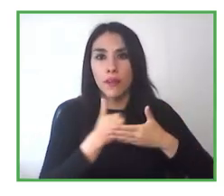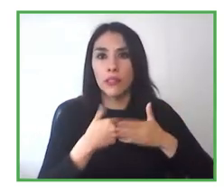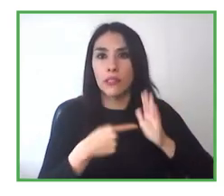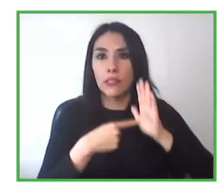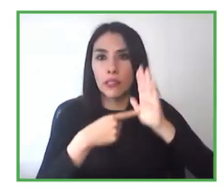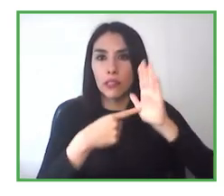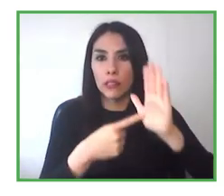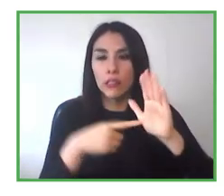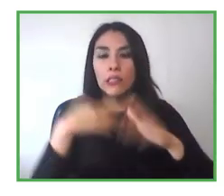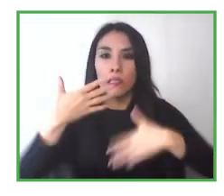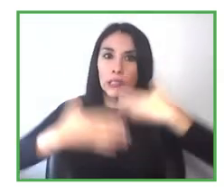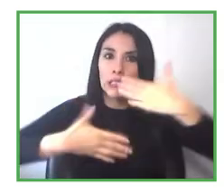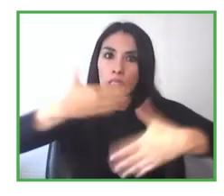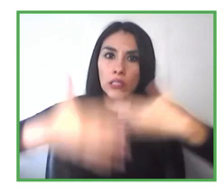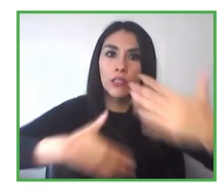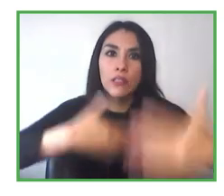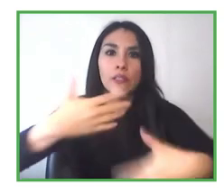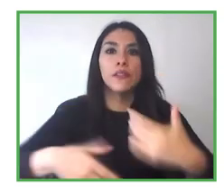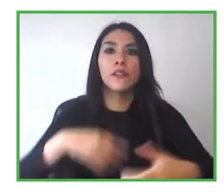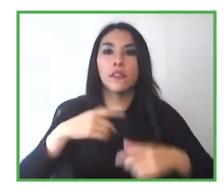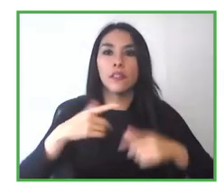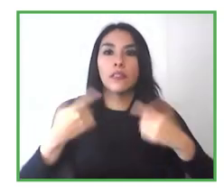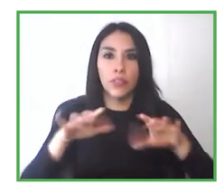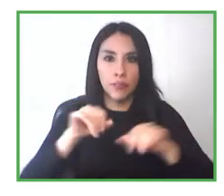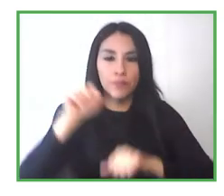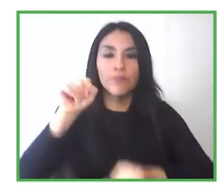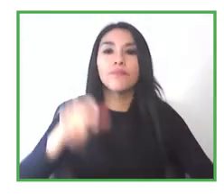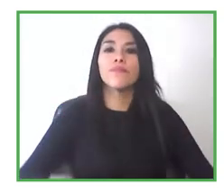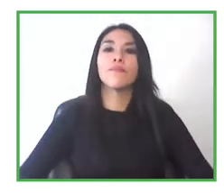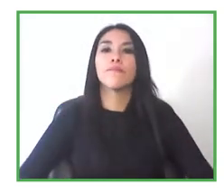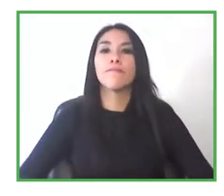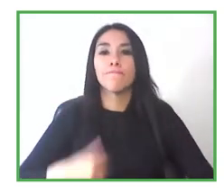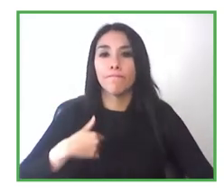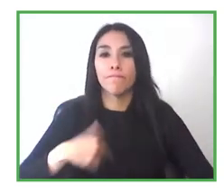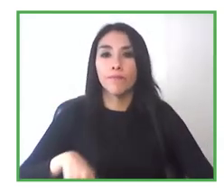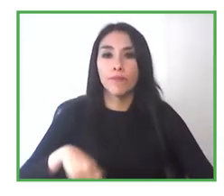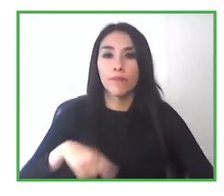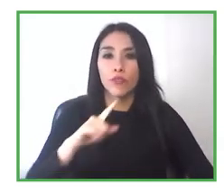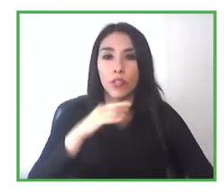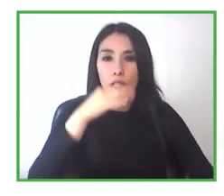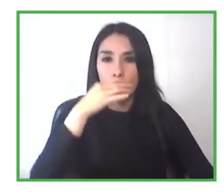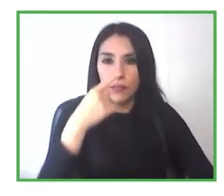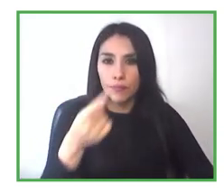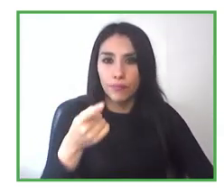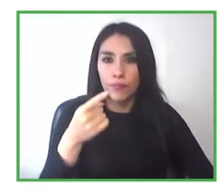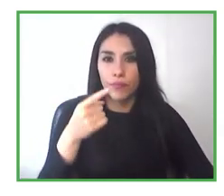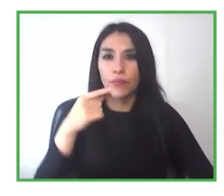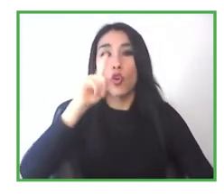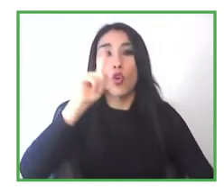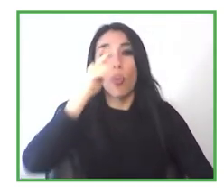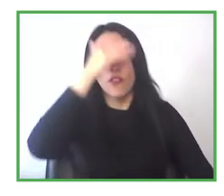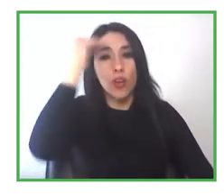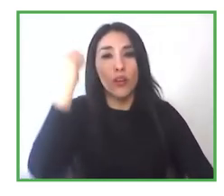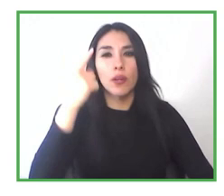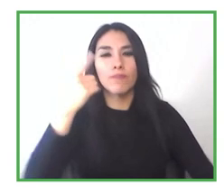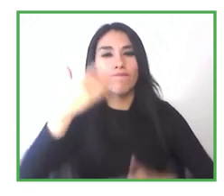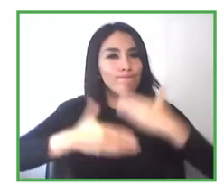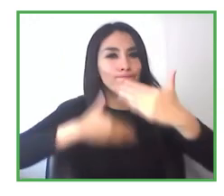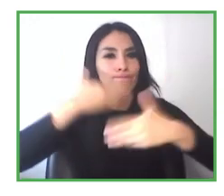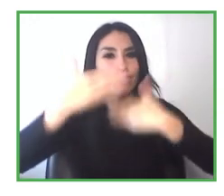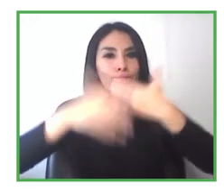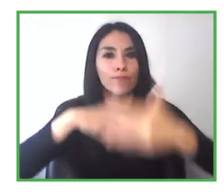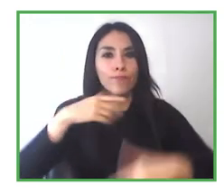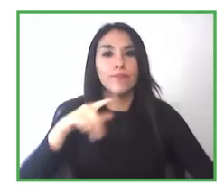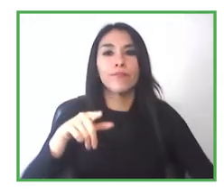certification of competencies. where what I did not comment previously, and I see Paulina here, we also